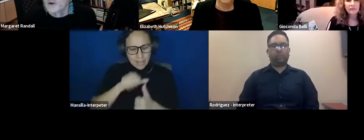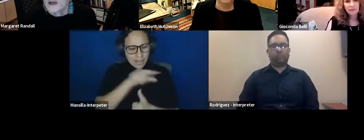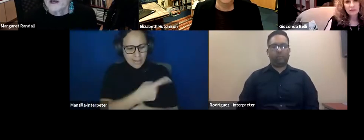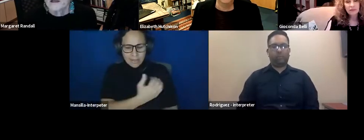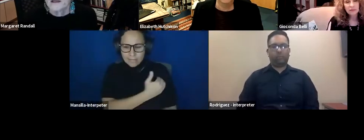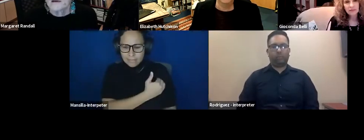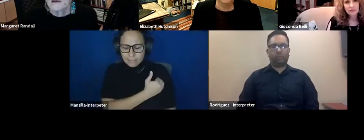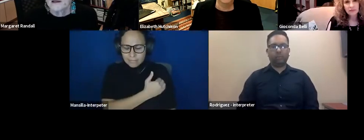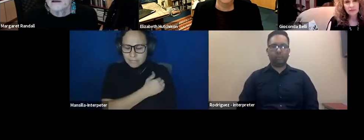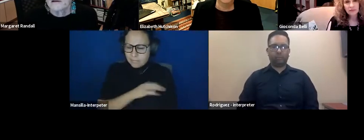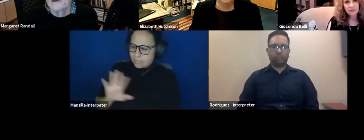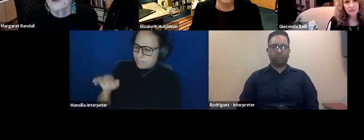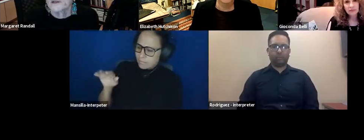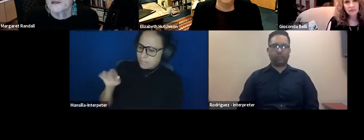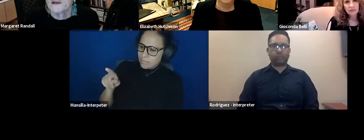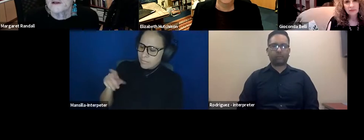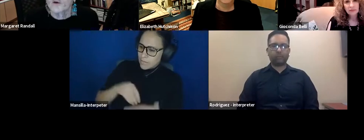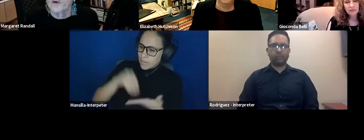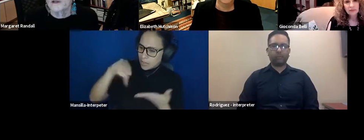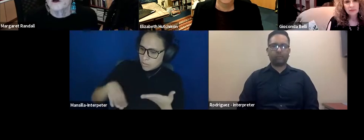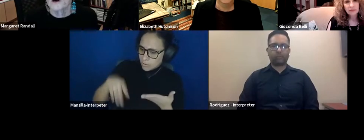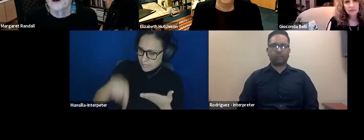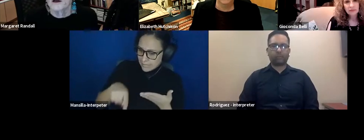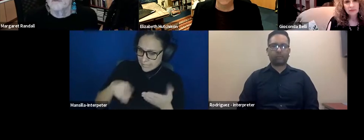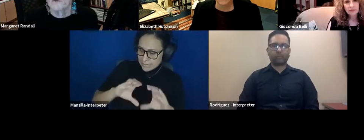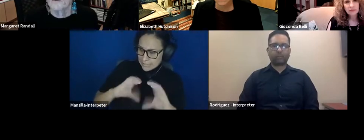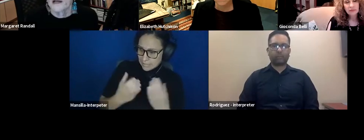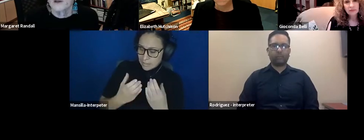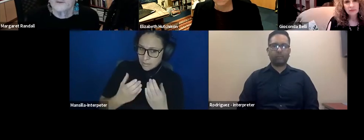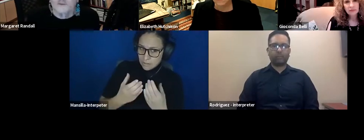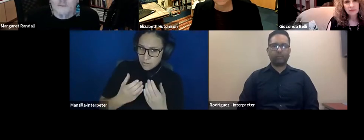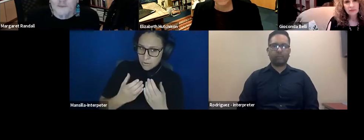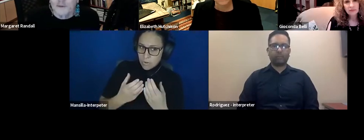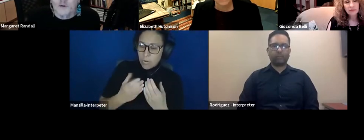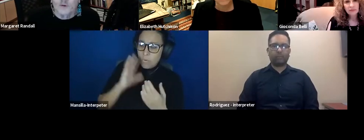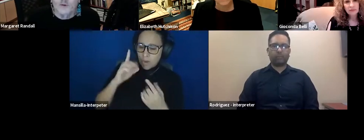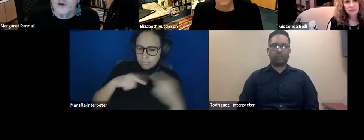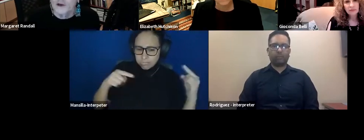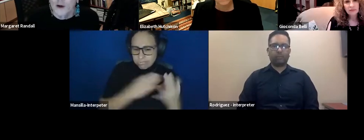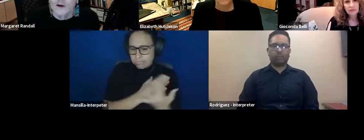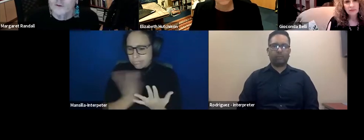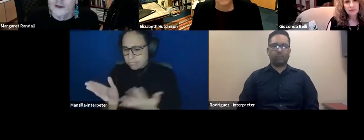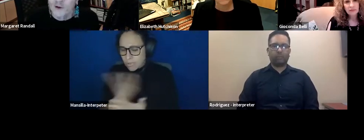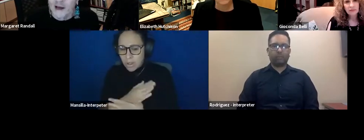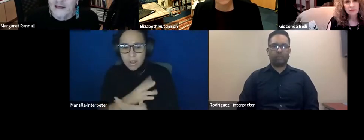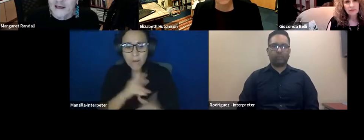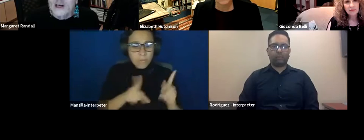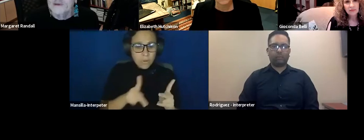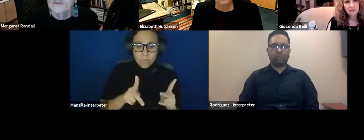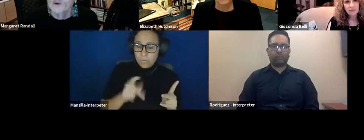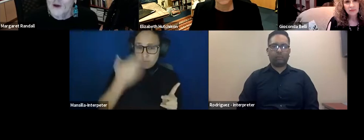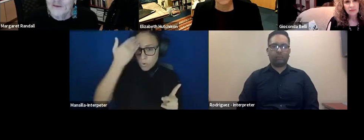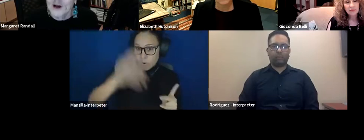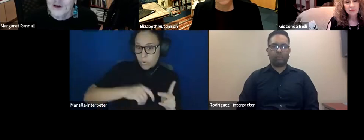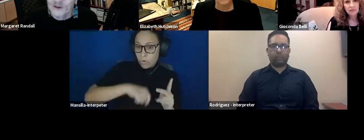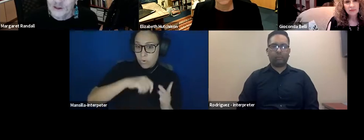you know, the, the students in this course are going to range from people who do not know how to read and write to